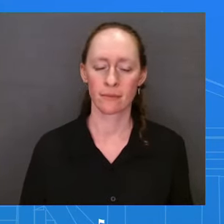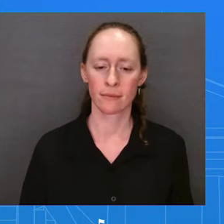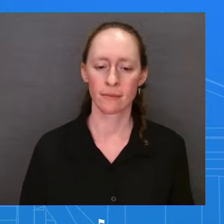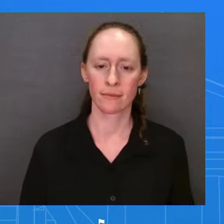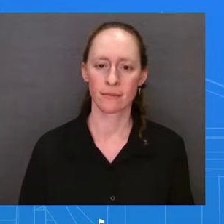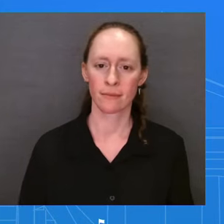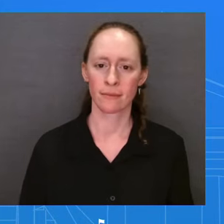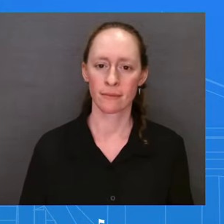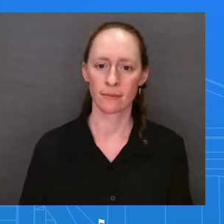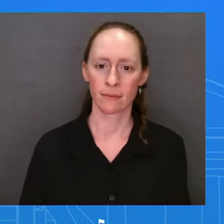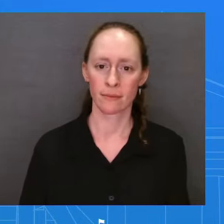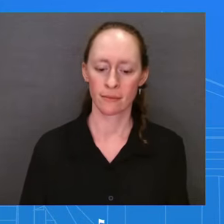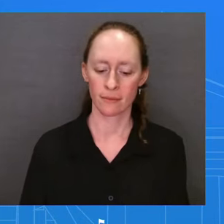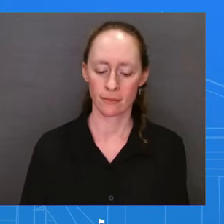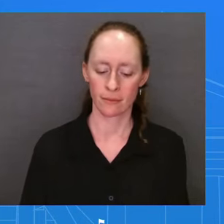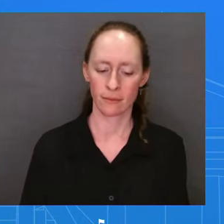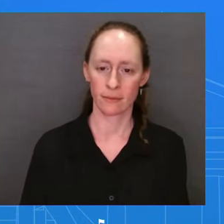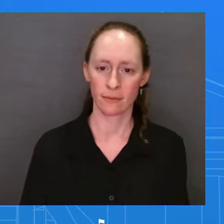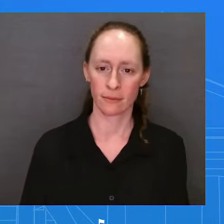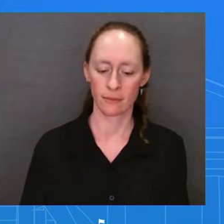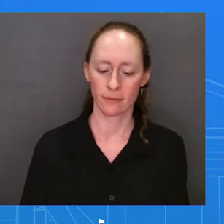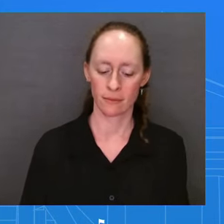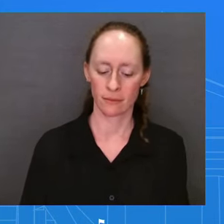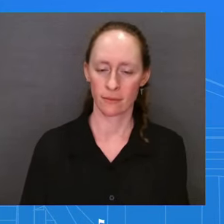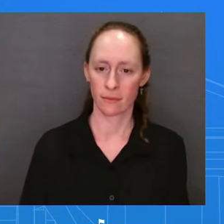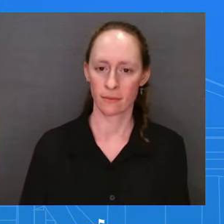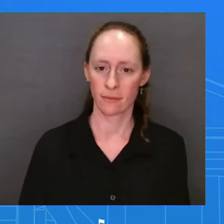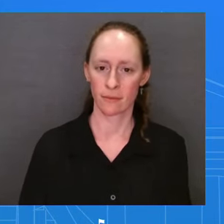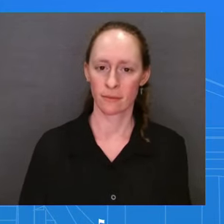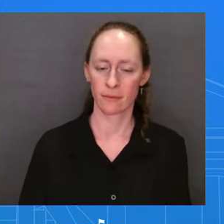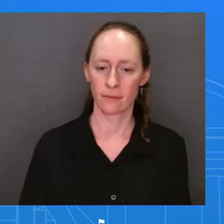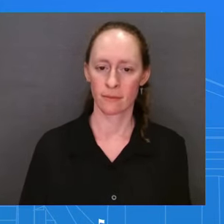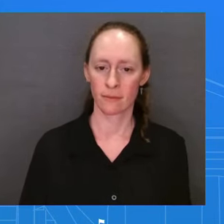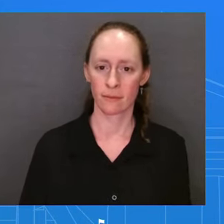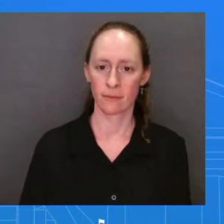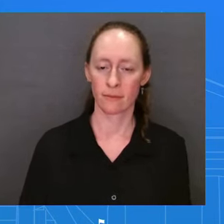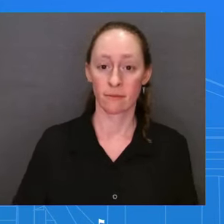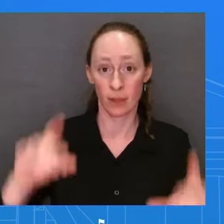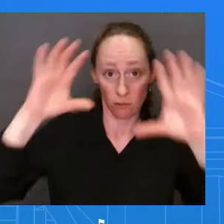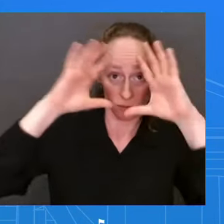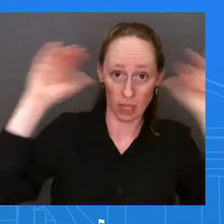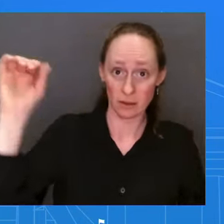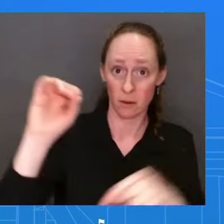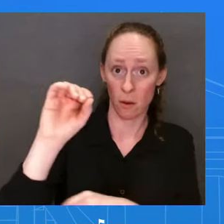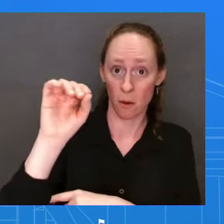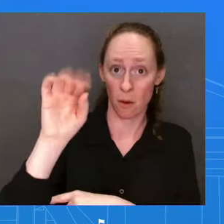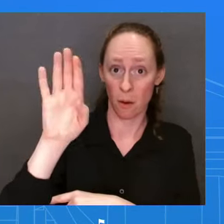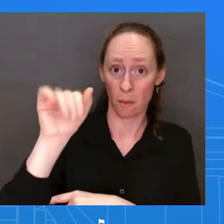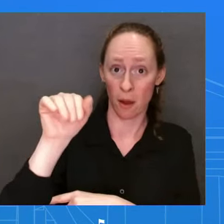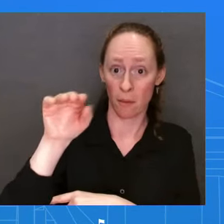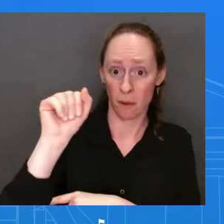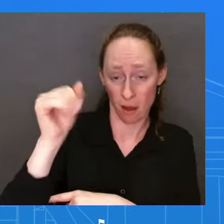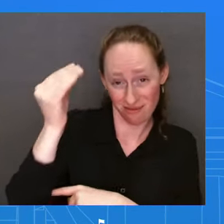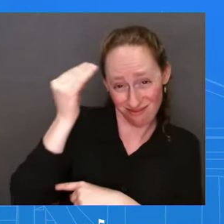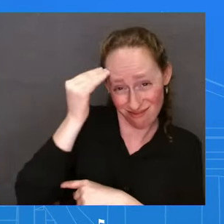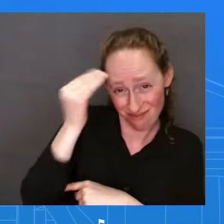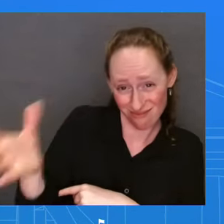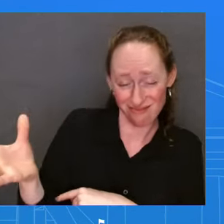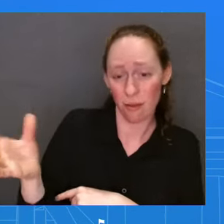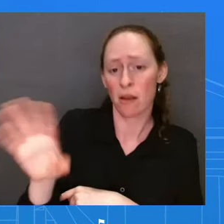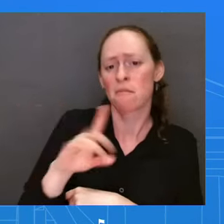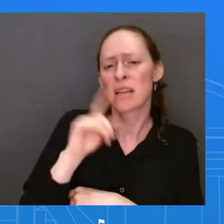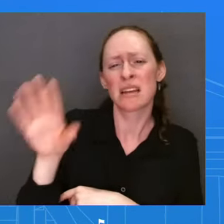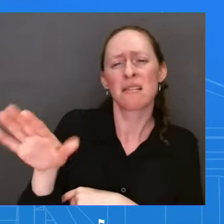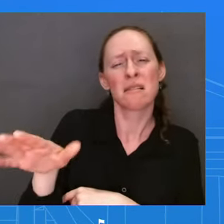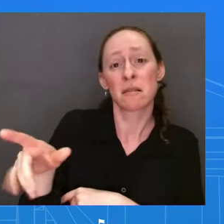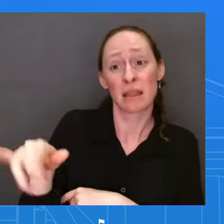Obama reportedly told President Biden ahead of 2020, quote, you don't have to do this, Joe. You really don't. Can you say if a similar message was shared